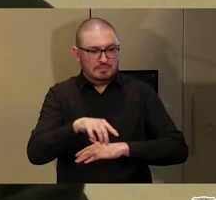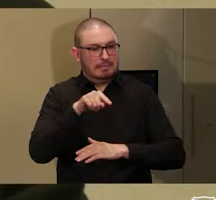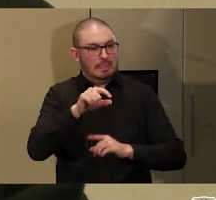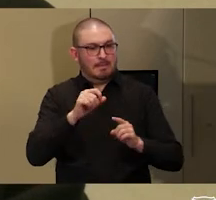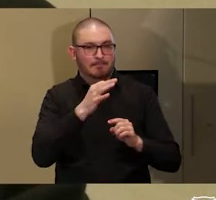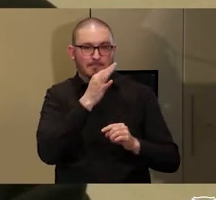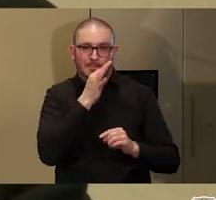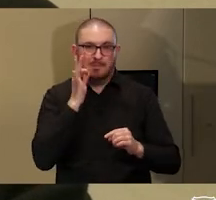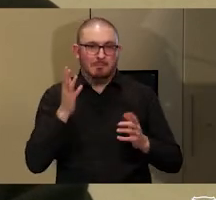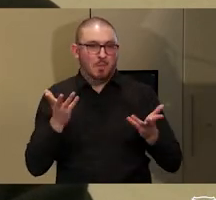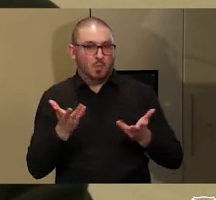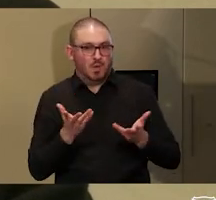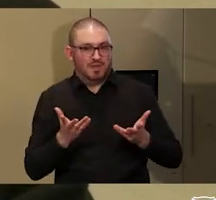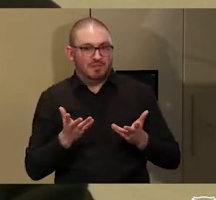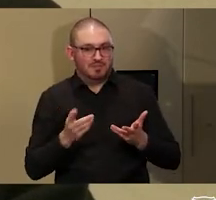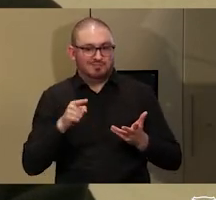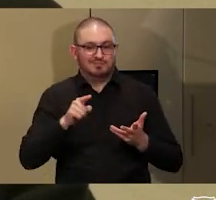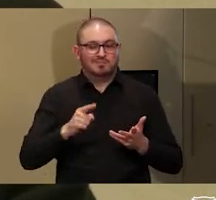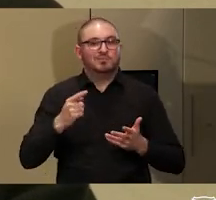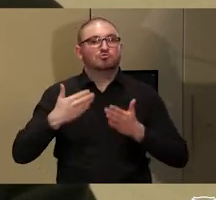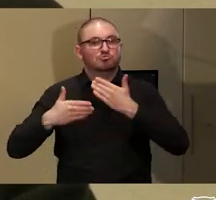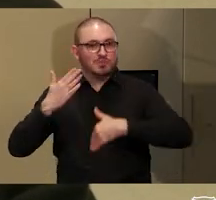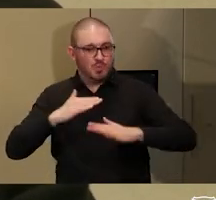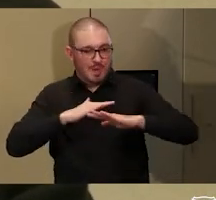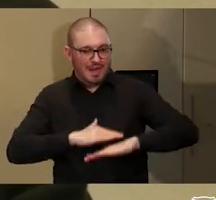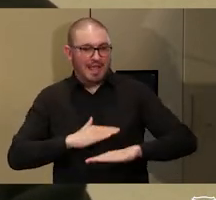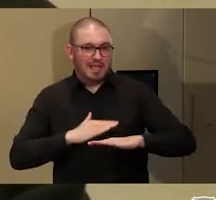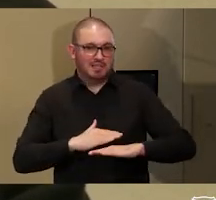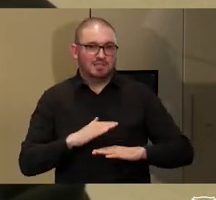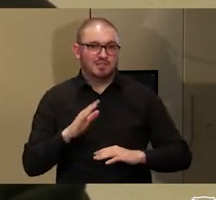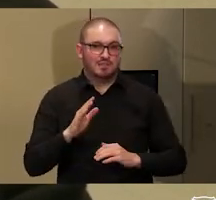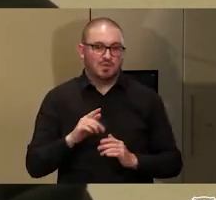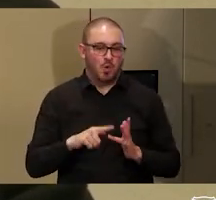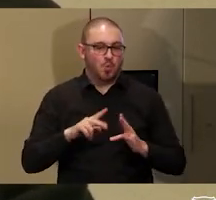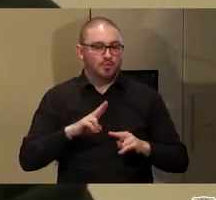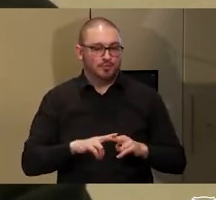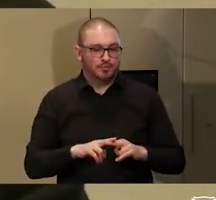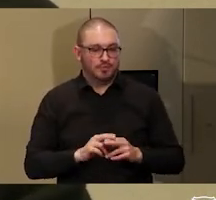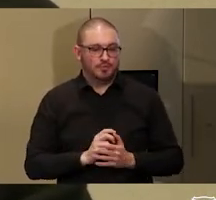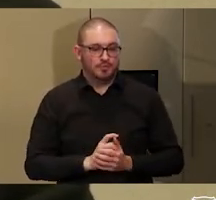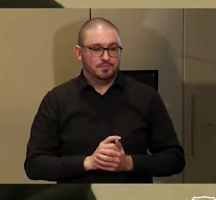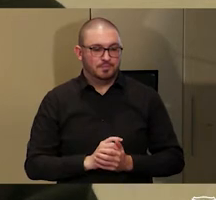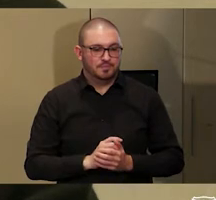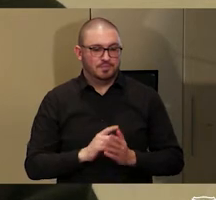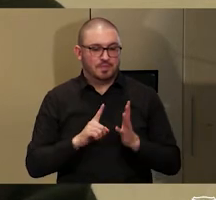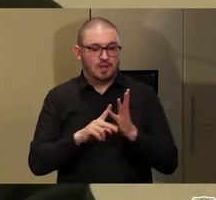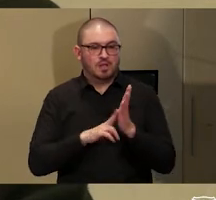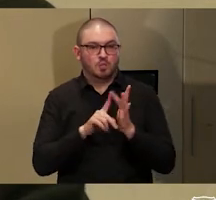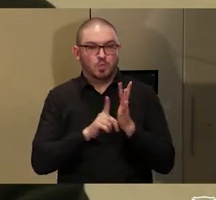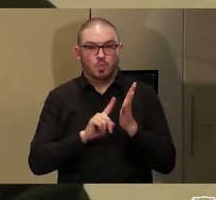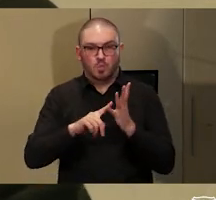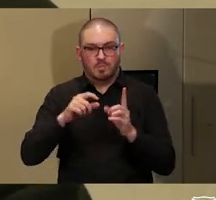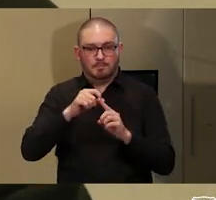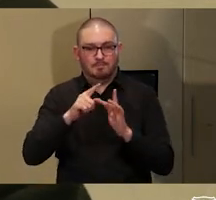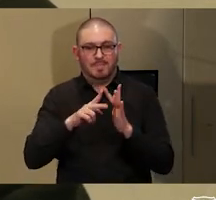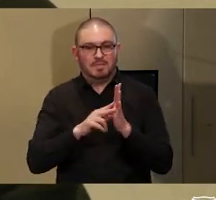the traditional lands of the Anangu, Piddandada,